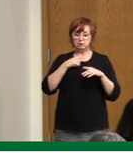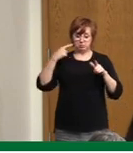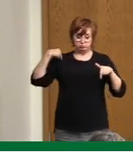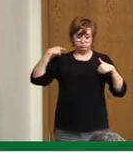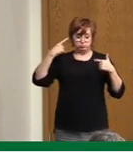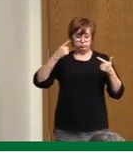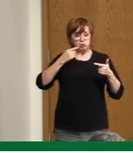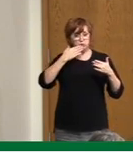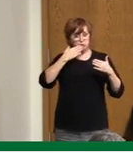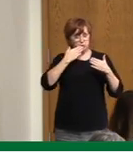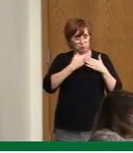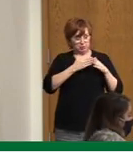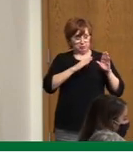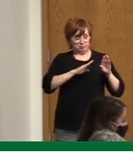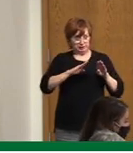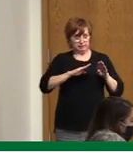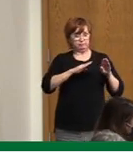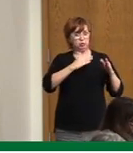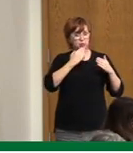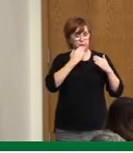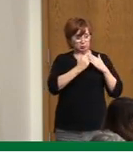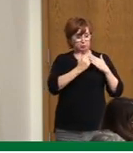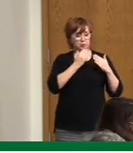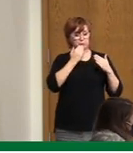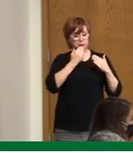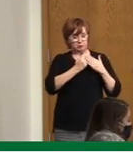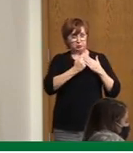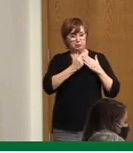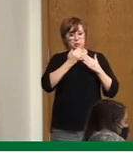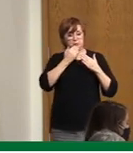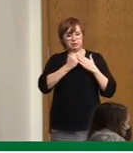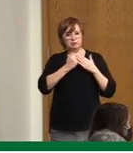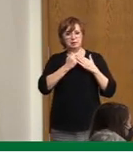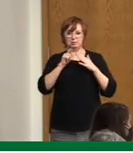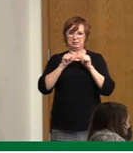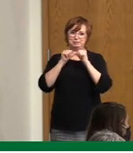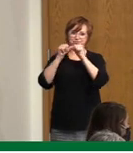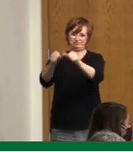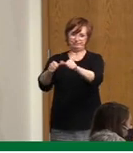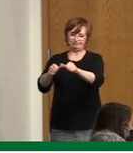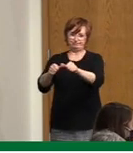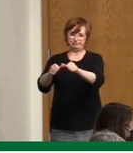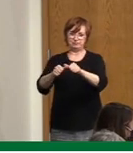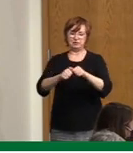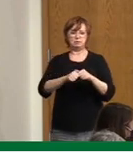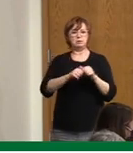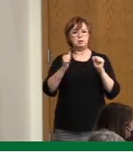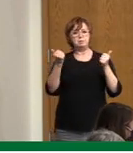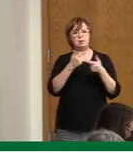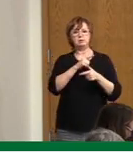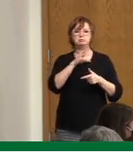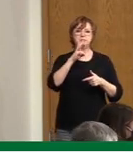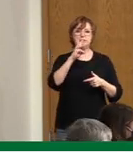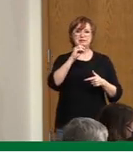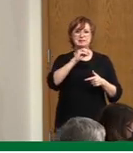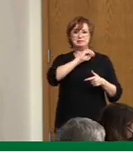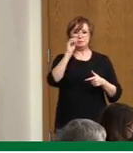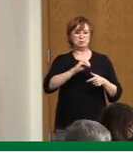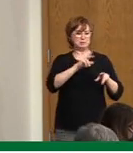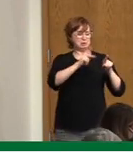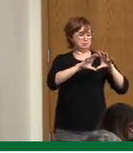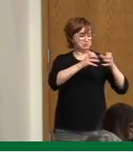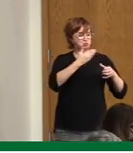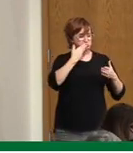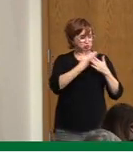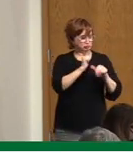really need to keep doing that very consistently. And all of us need to do that, not 60 percent, 70 percent. All of us need to do